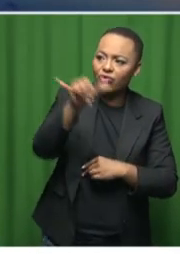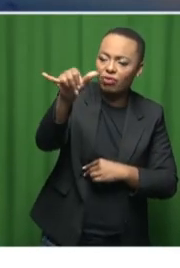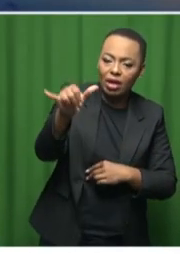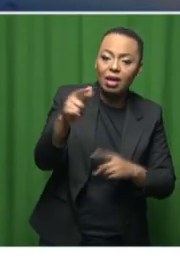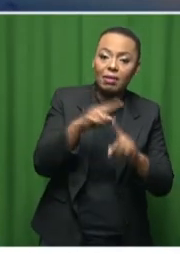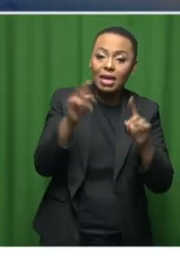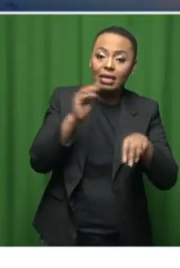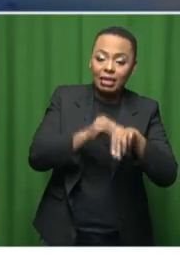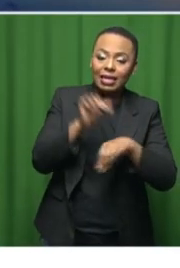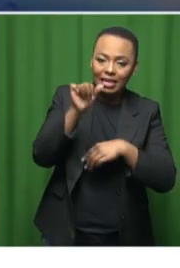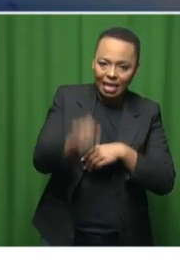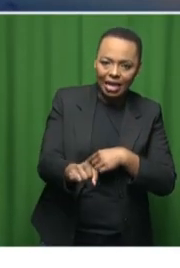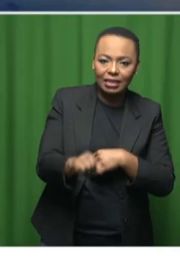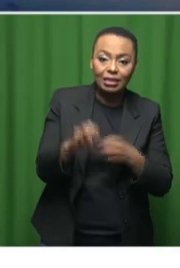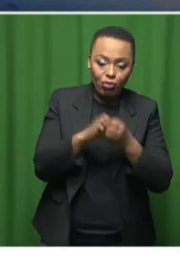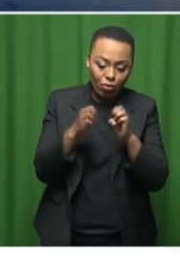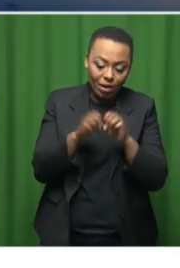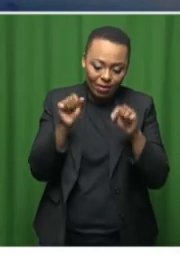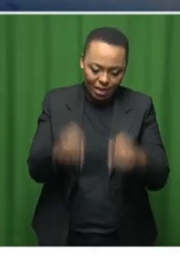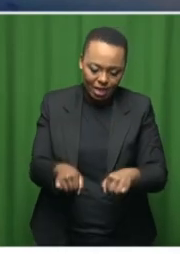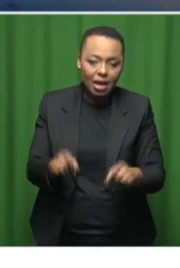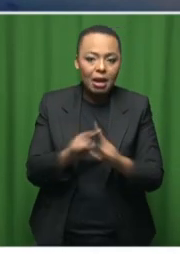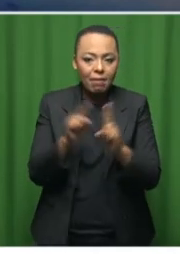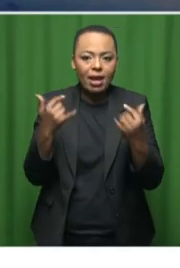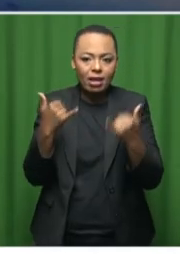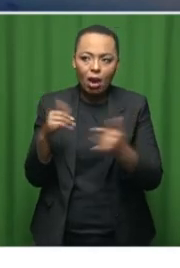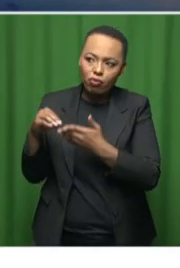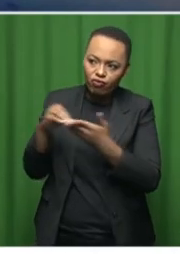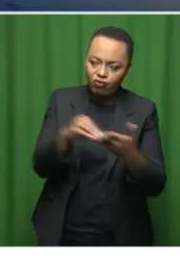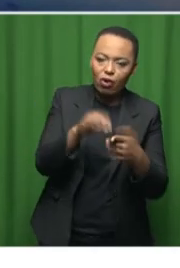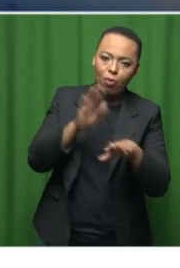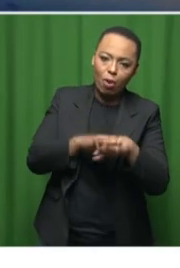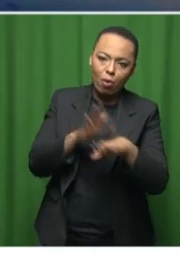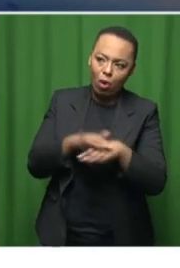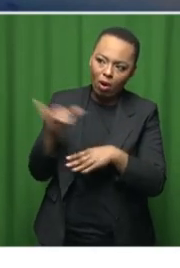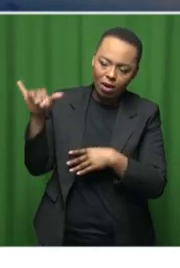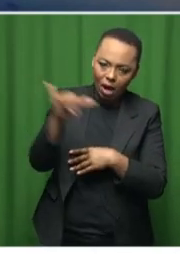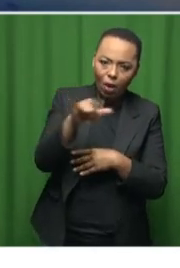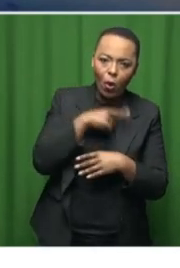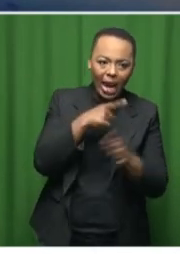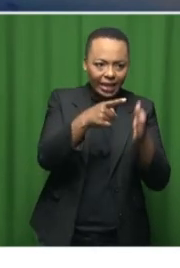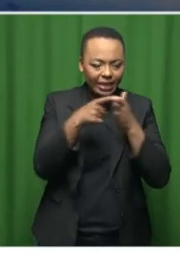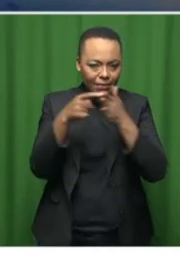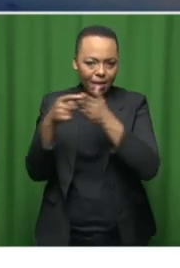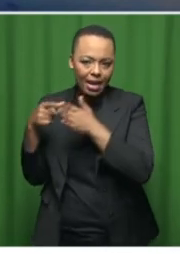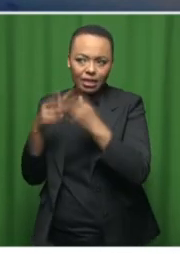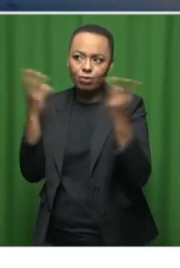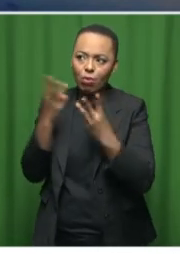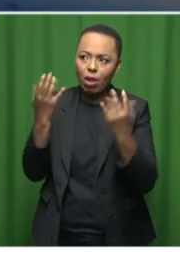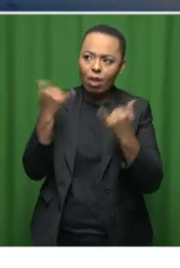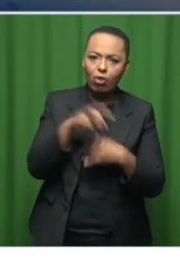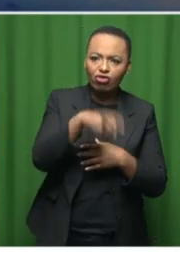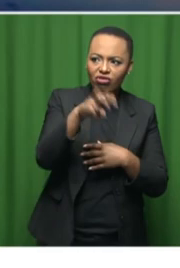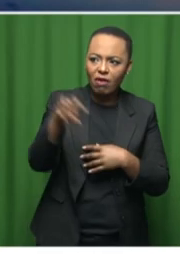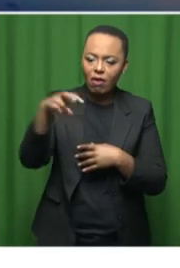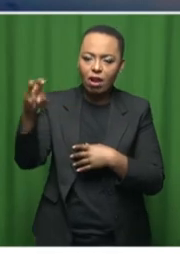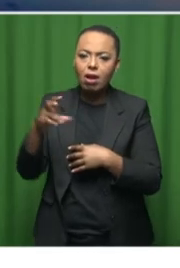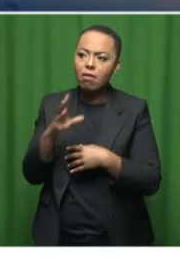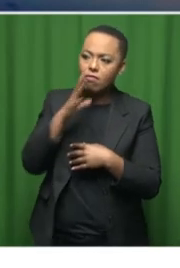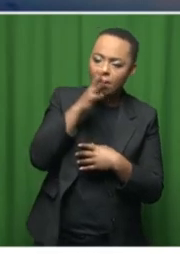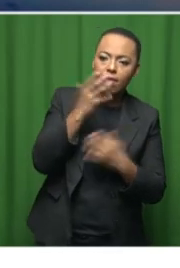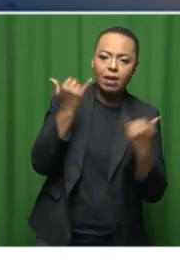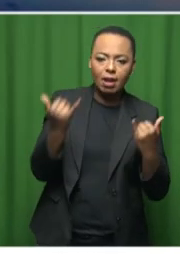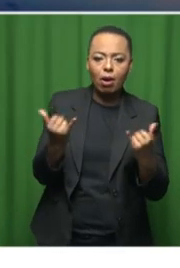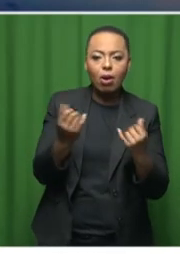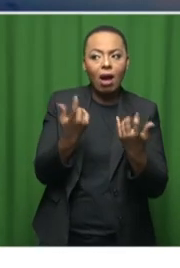problem. However, the airlines are coming on board now. With more demand and with more people travelling, we're hoping that that is going to